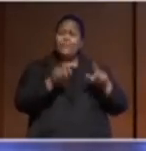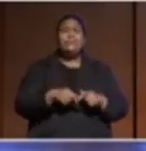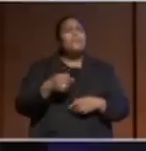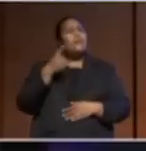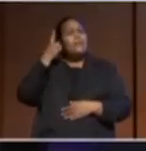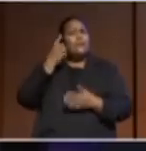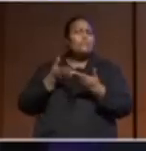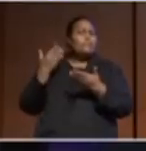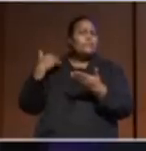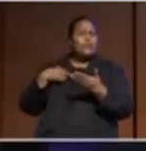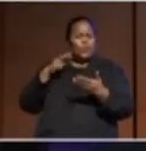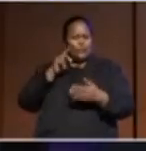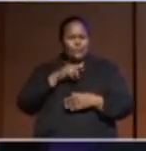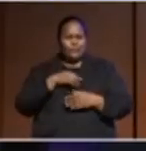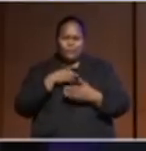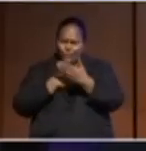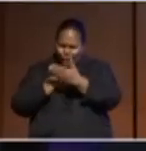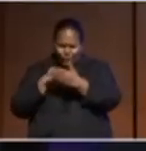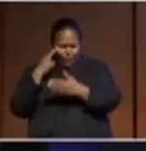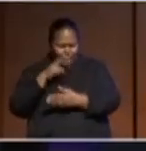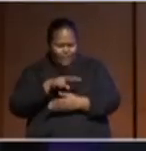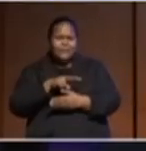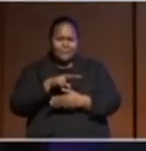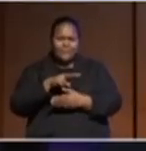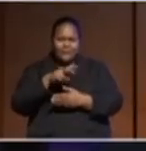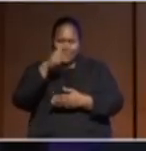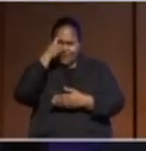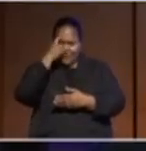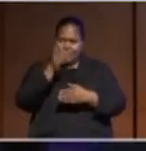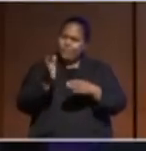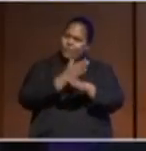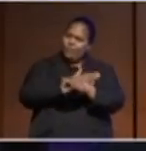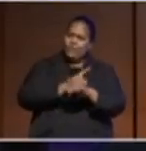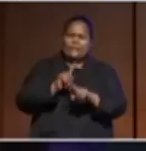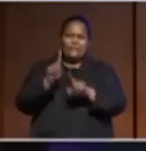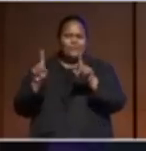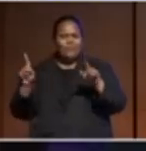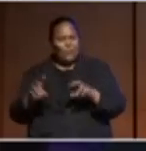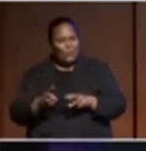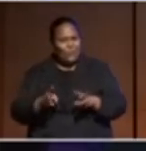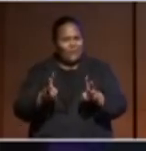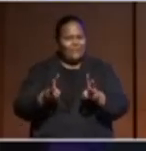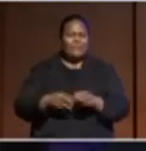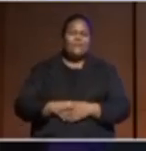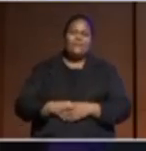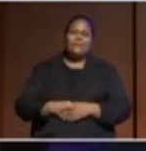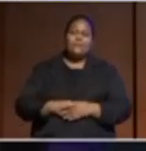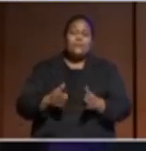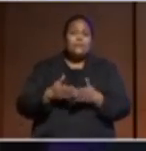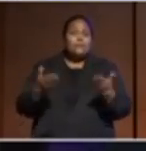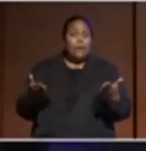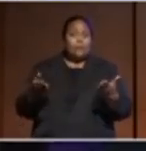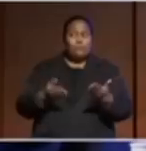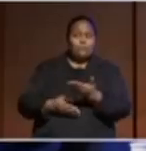years you've probably seen this concept evolve in many different forms and shapes. And now you are